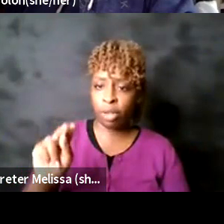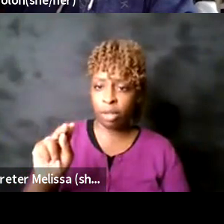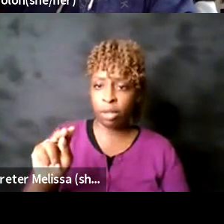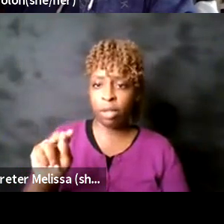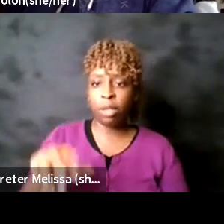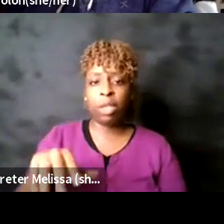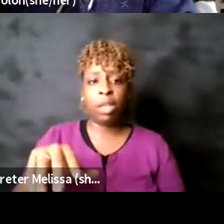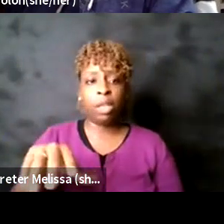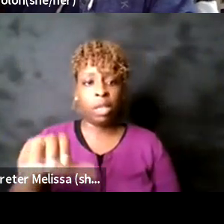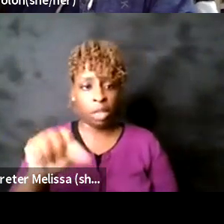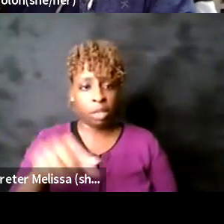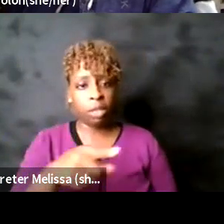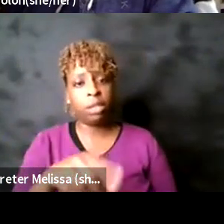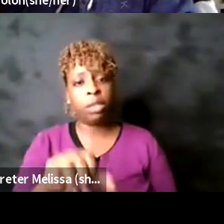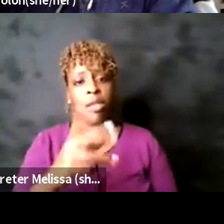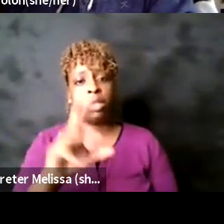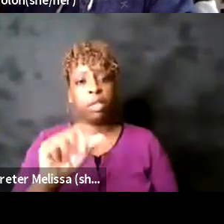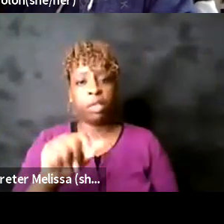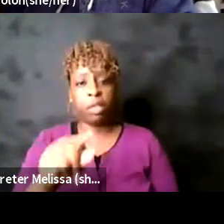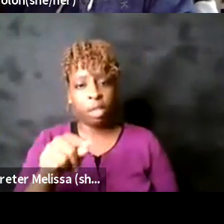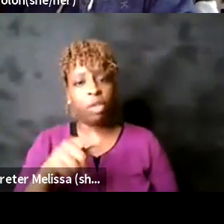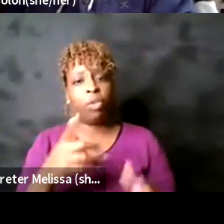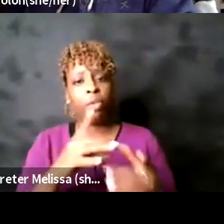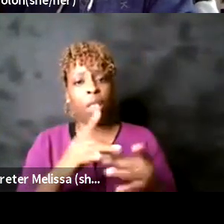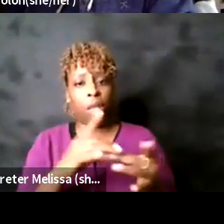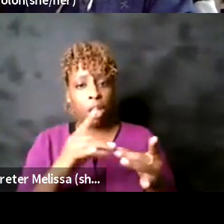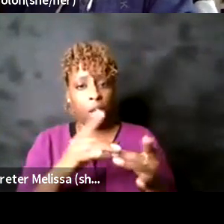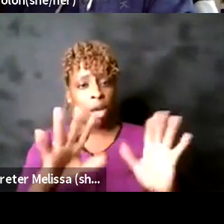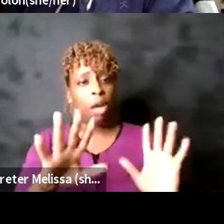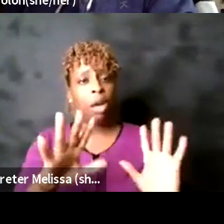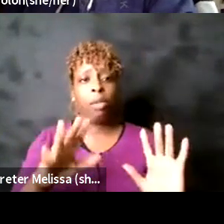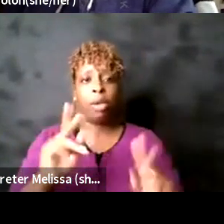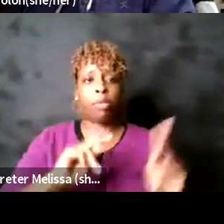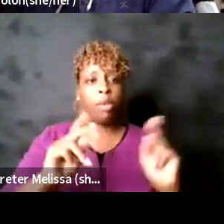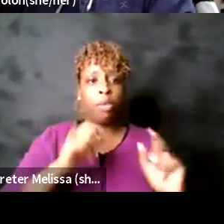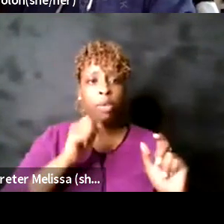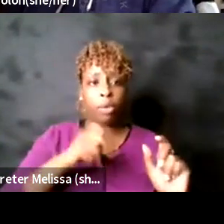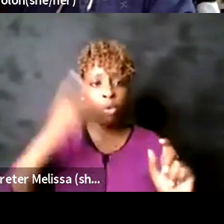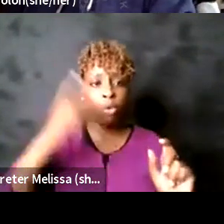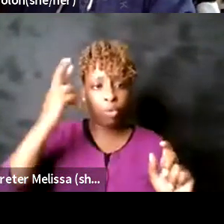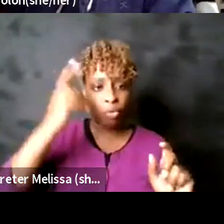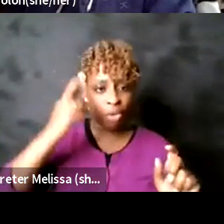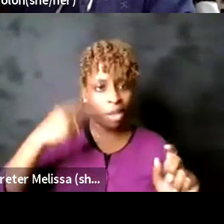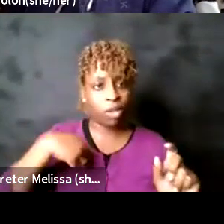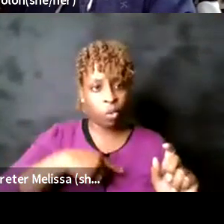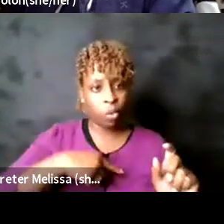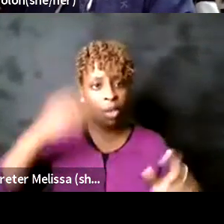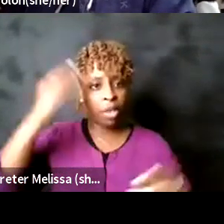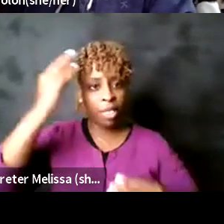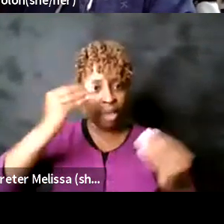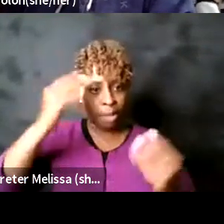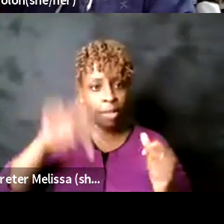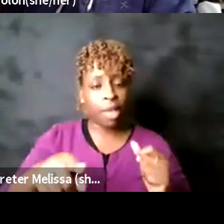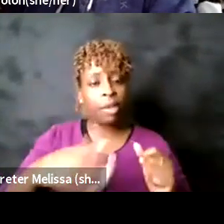tangent that people don't realize we think about like my front of house staff has had crowd management